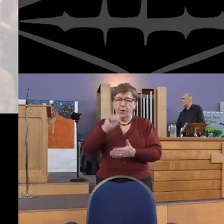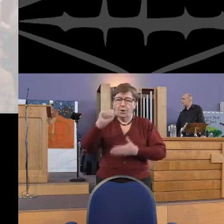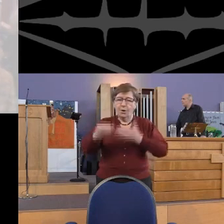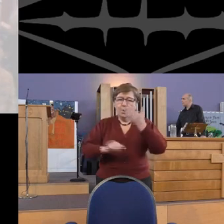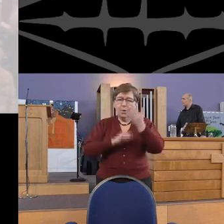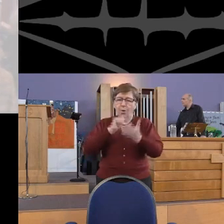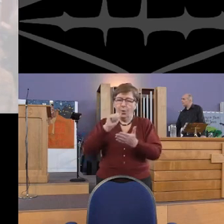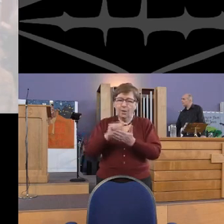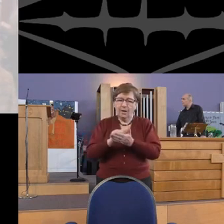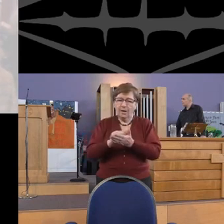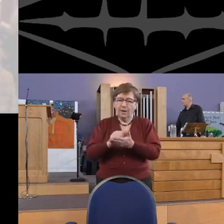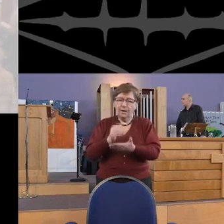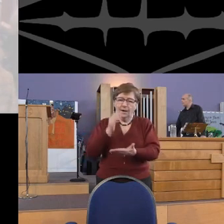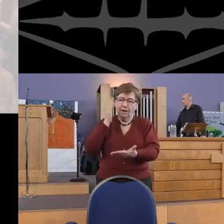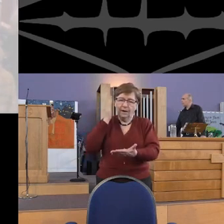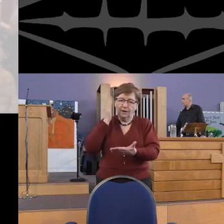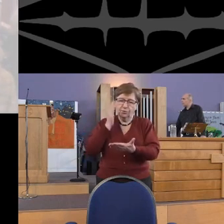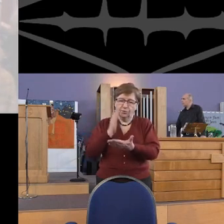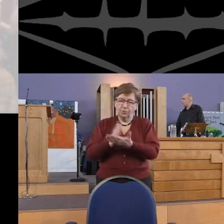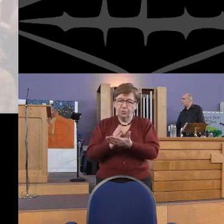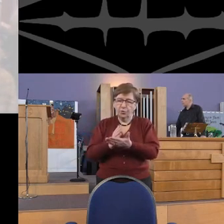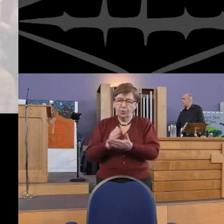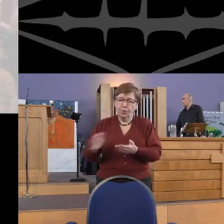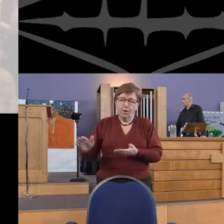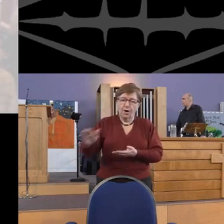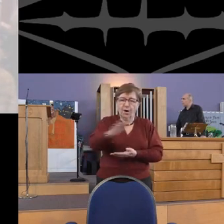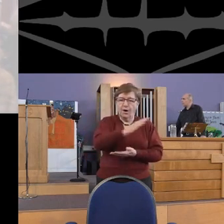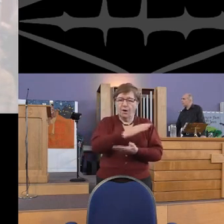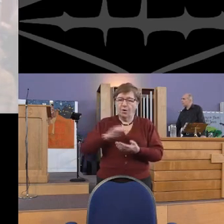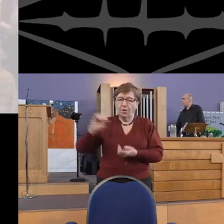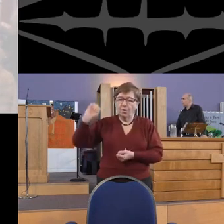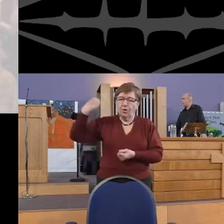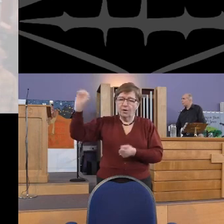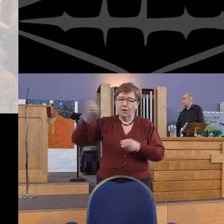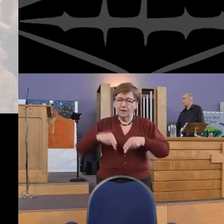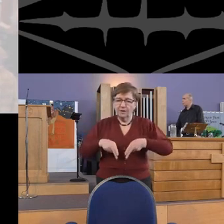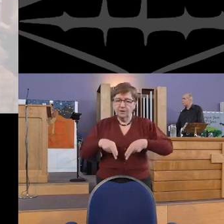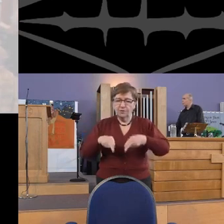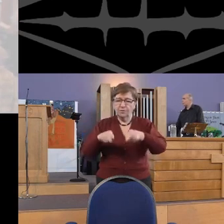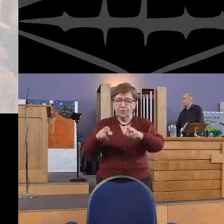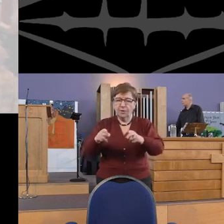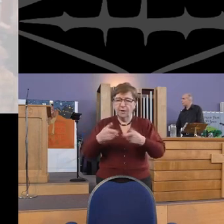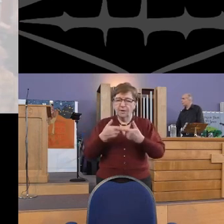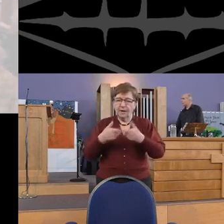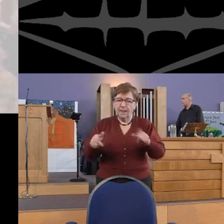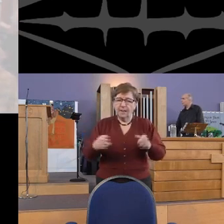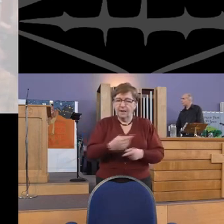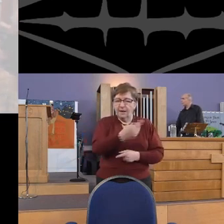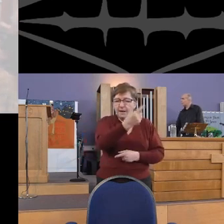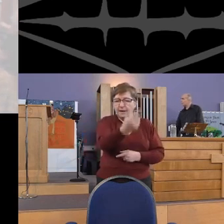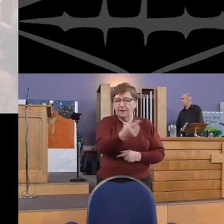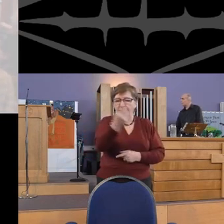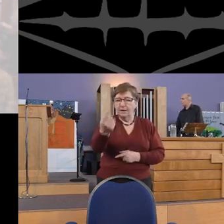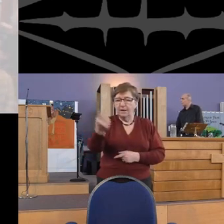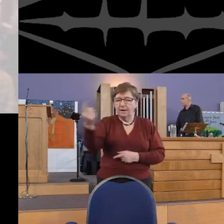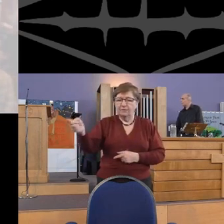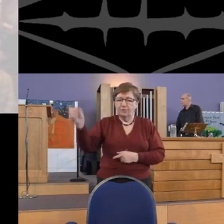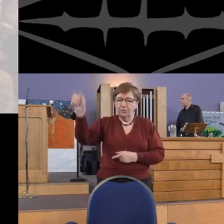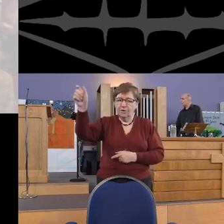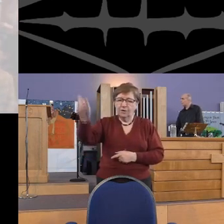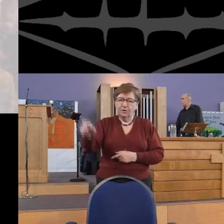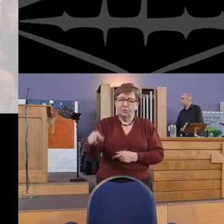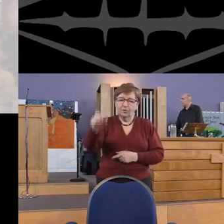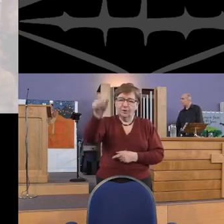Holy and true are all his grace, let